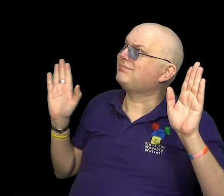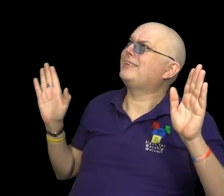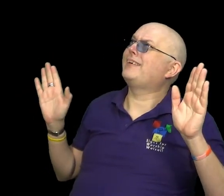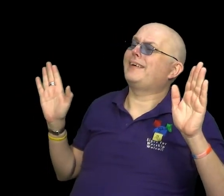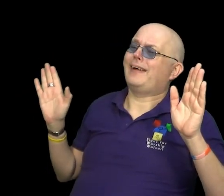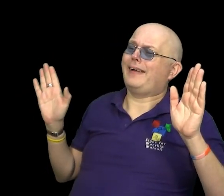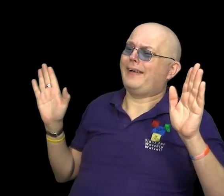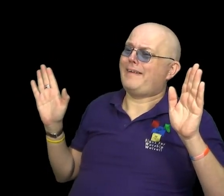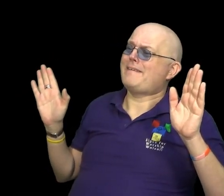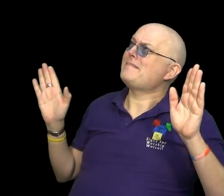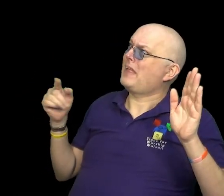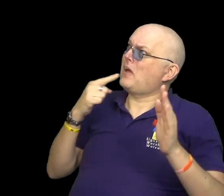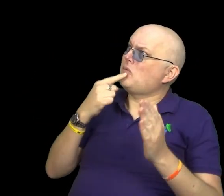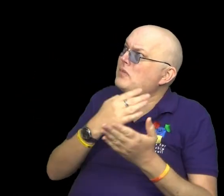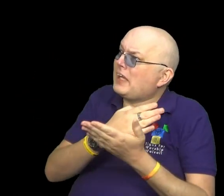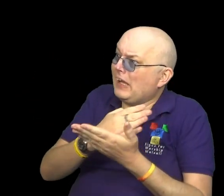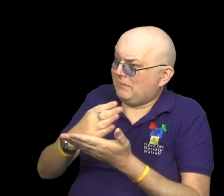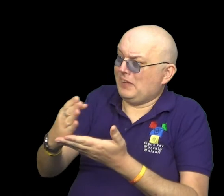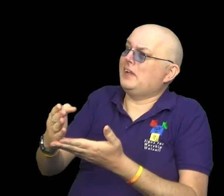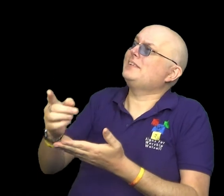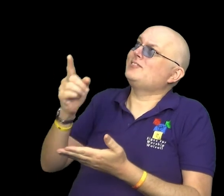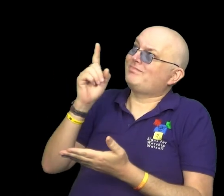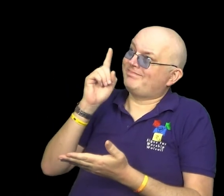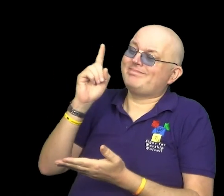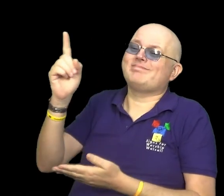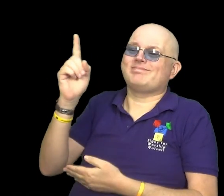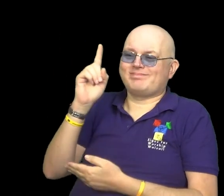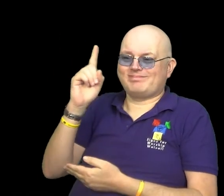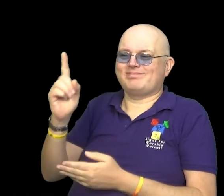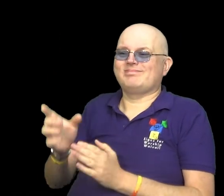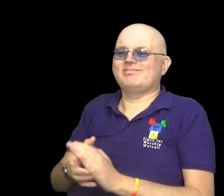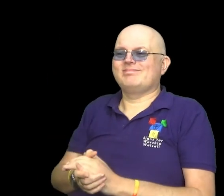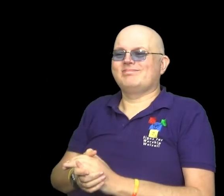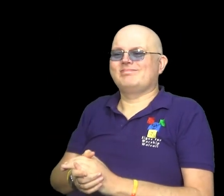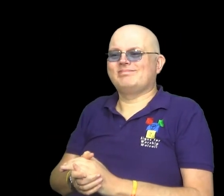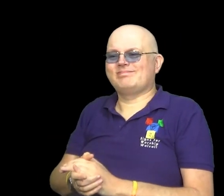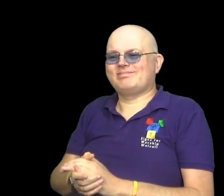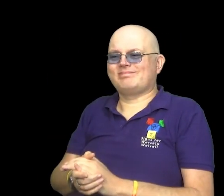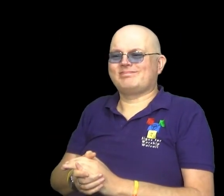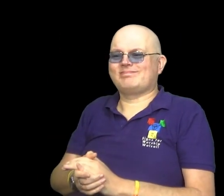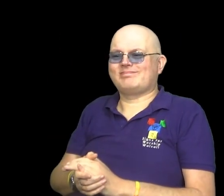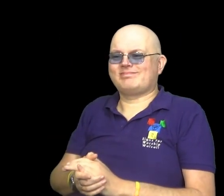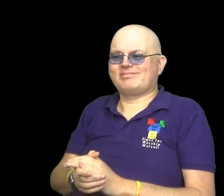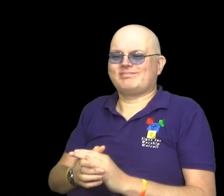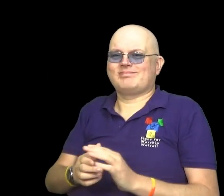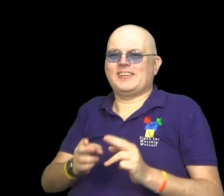crucifying, forgiveness is in you.